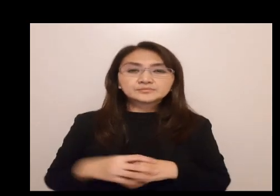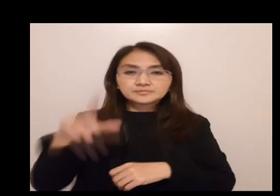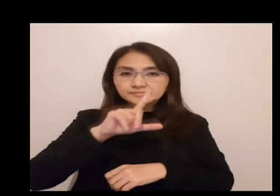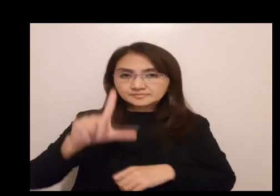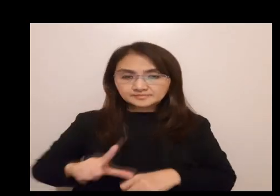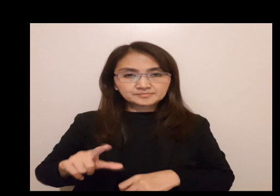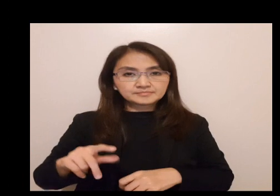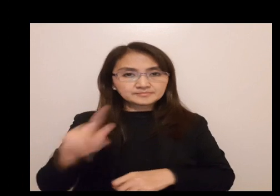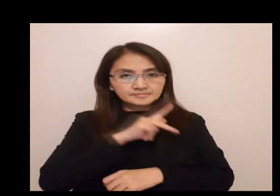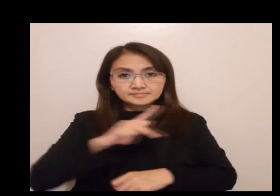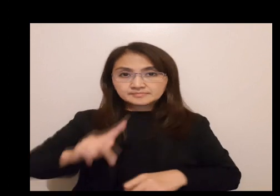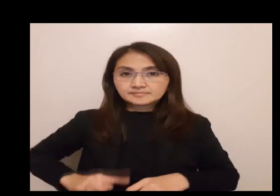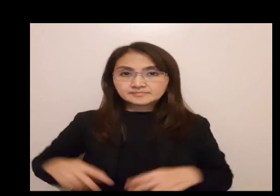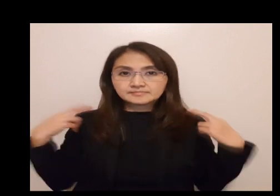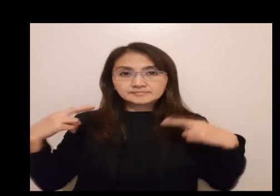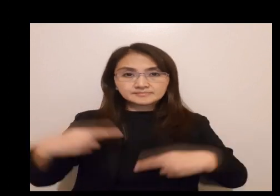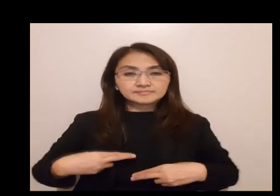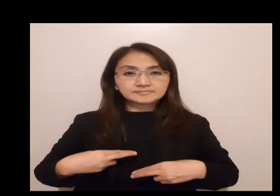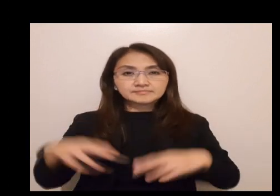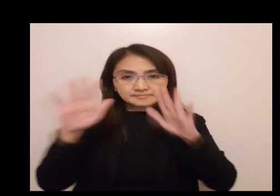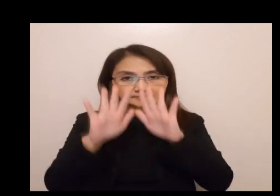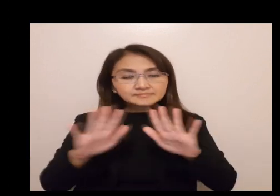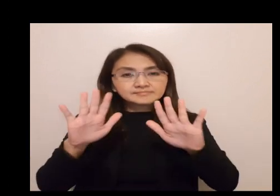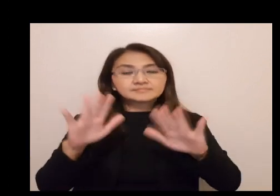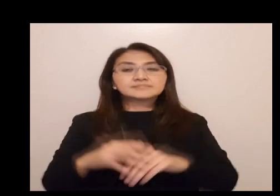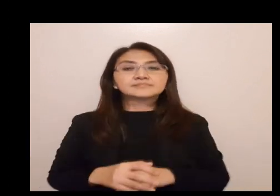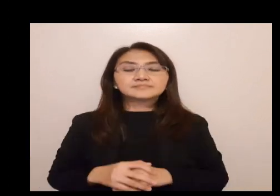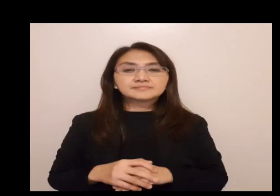The Lord is king, he is robed in majesty.